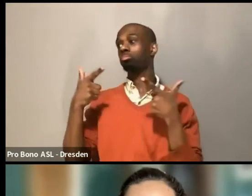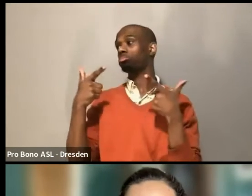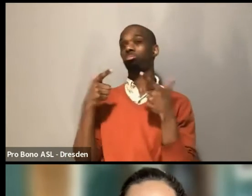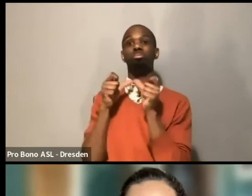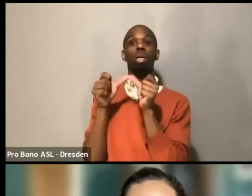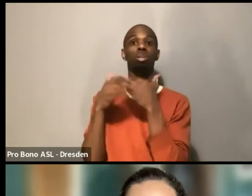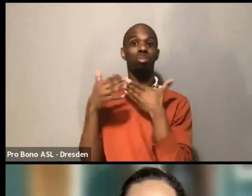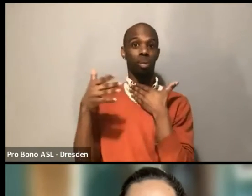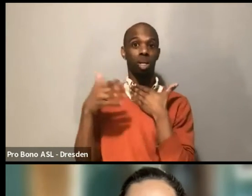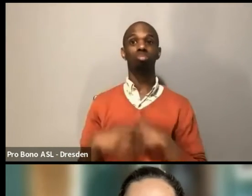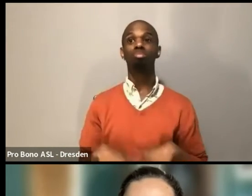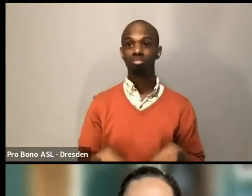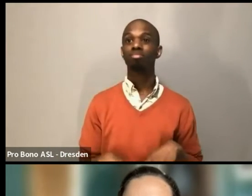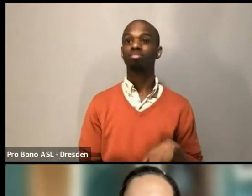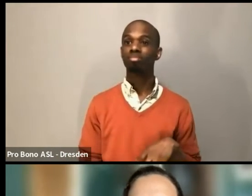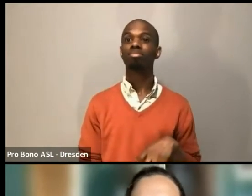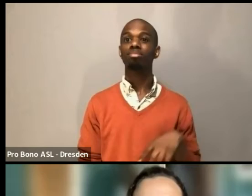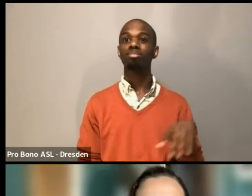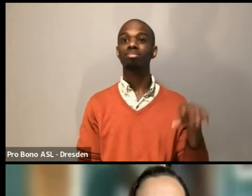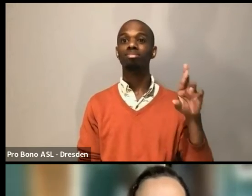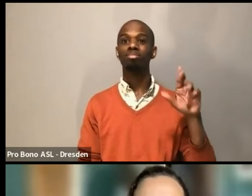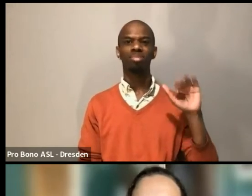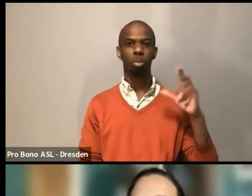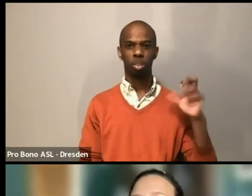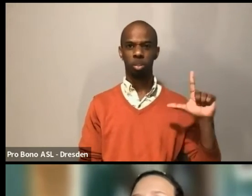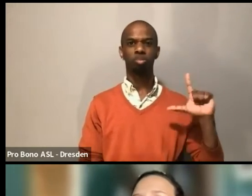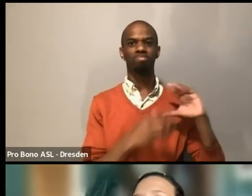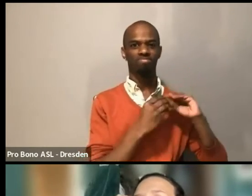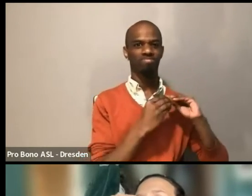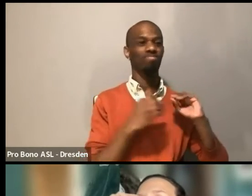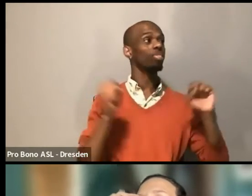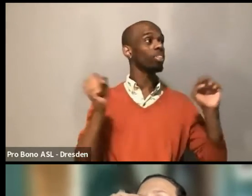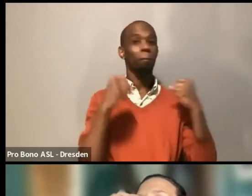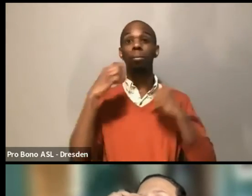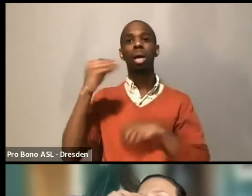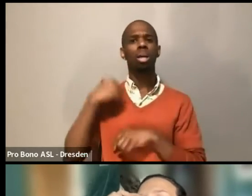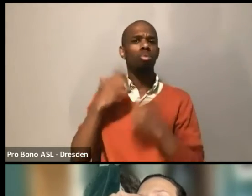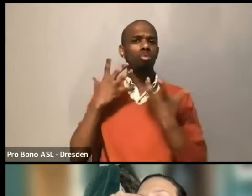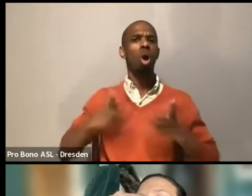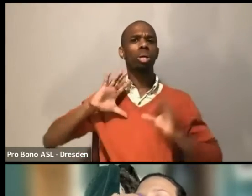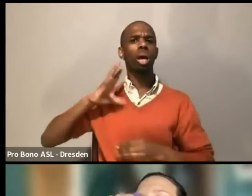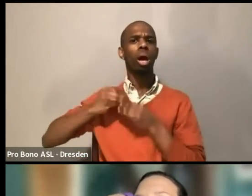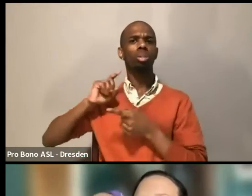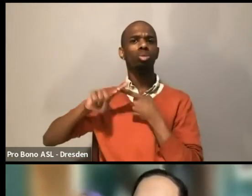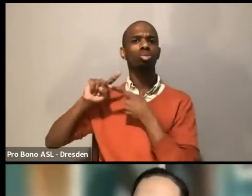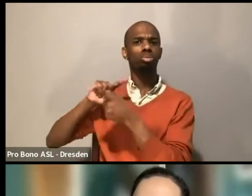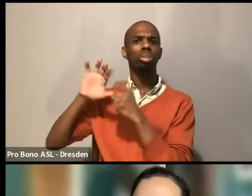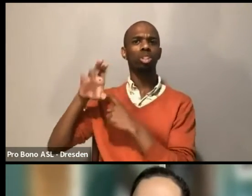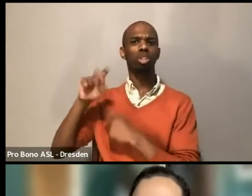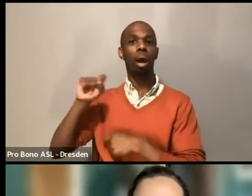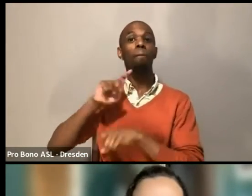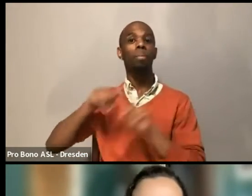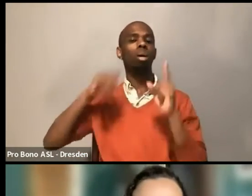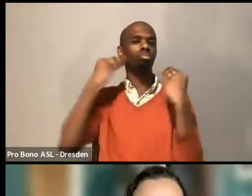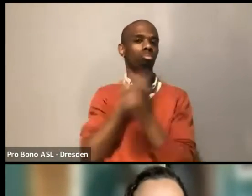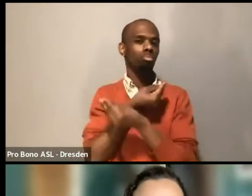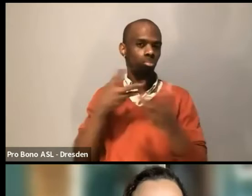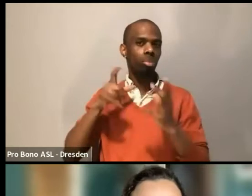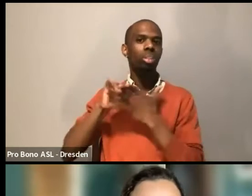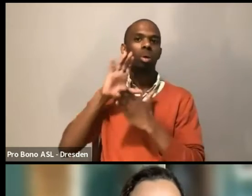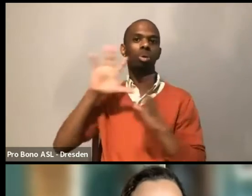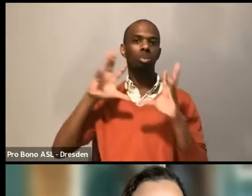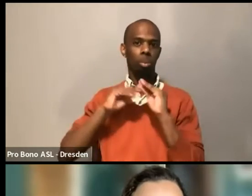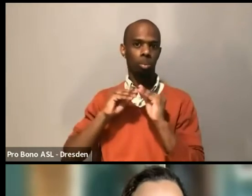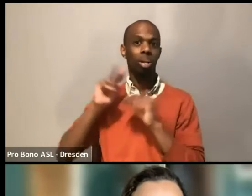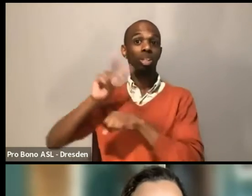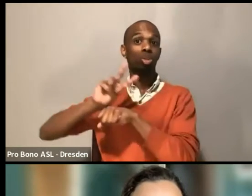it in the chat. The session is tomorrow at one o'clock p.m. to hear from Jenna, who was the development manager